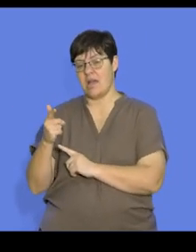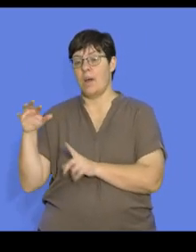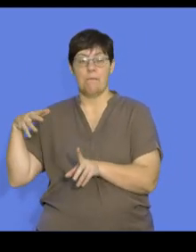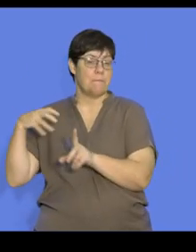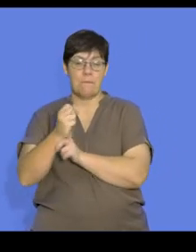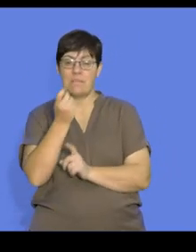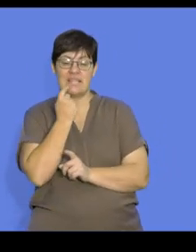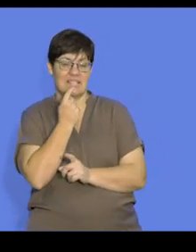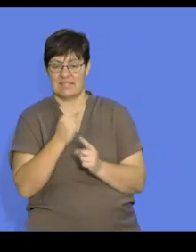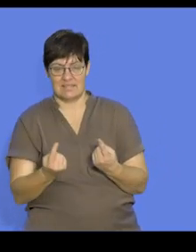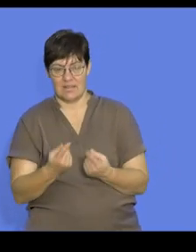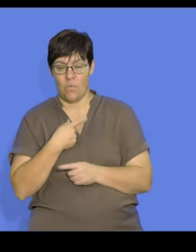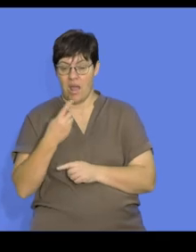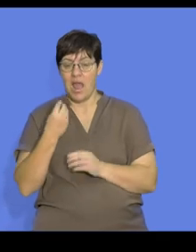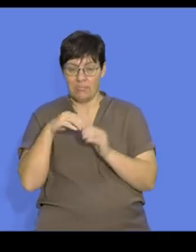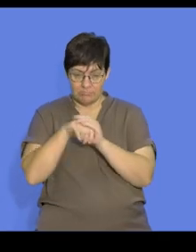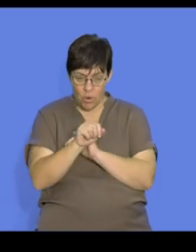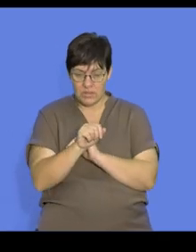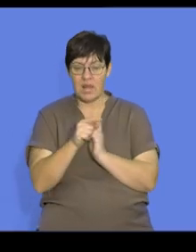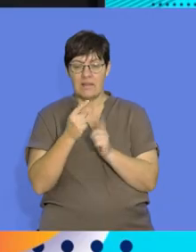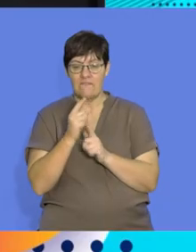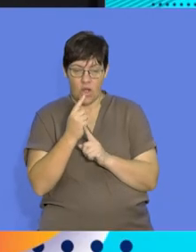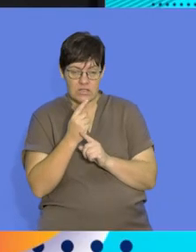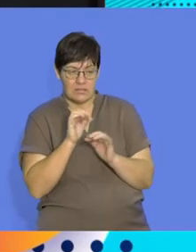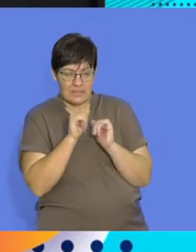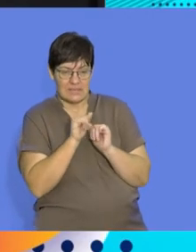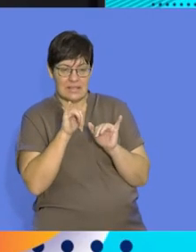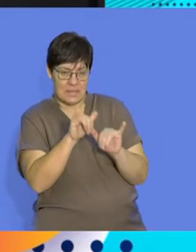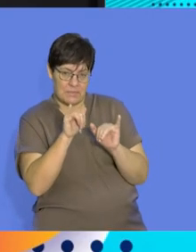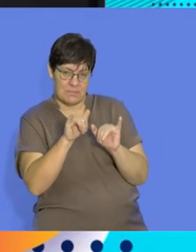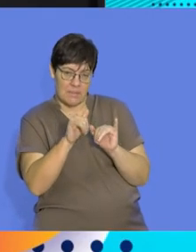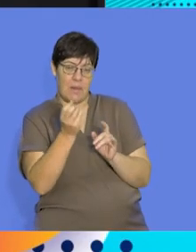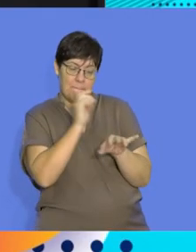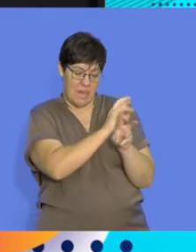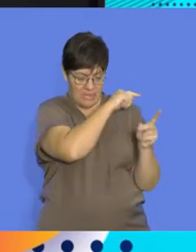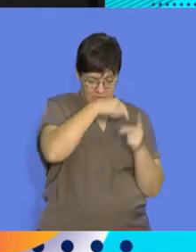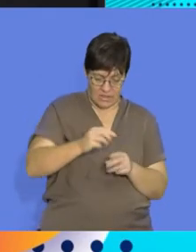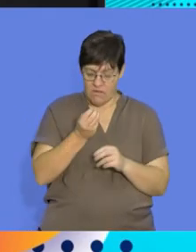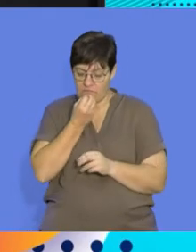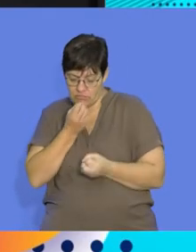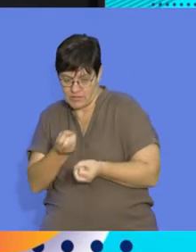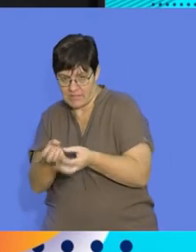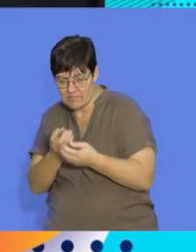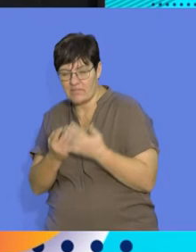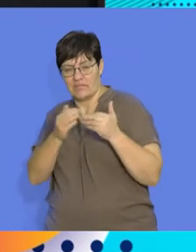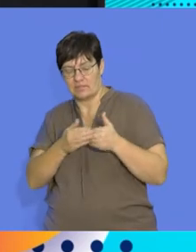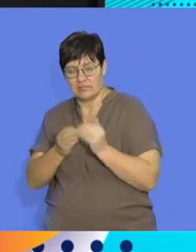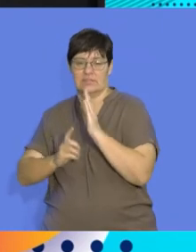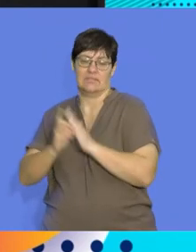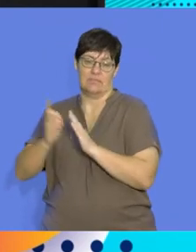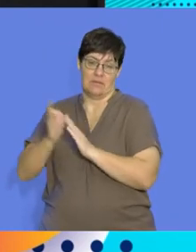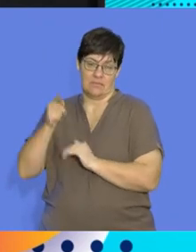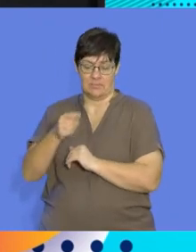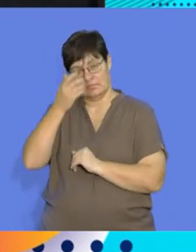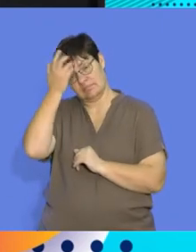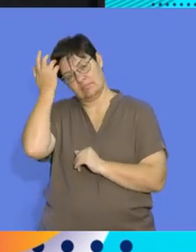from predators because when these young hatch, they spend extensive periods of time in their nest depending on their parents